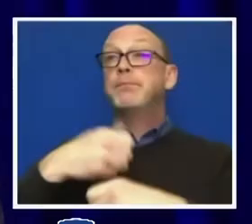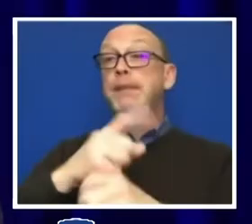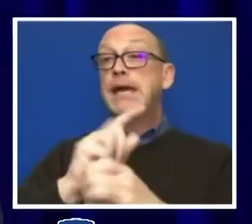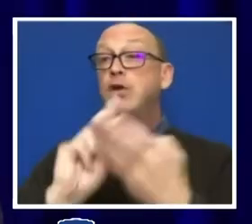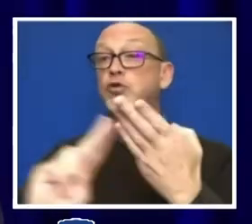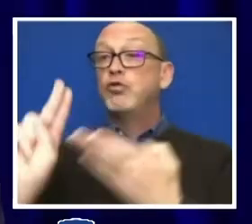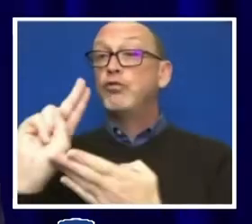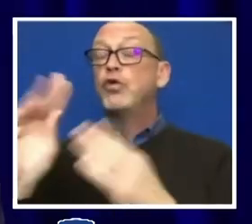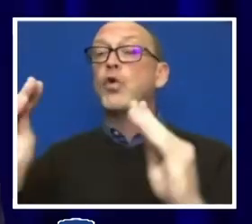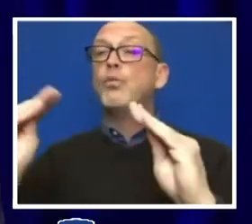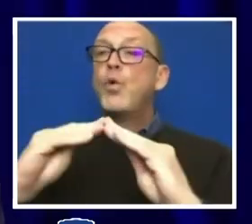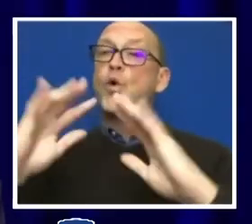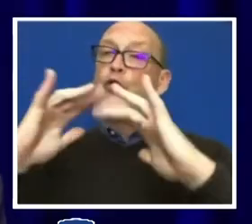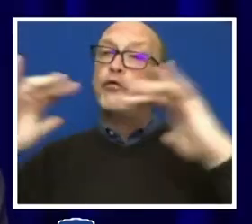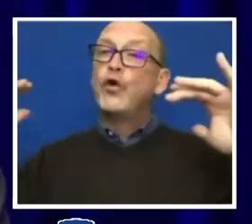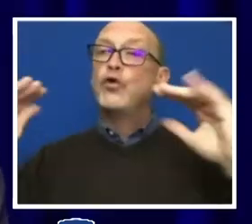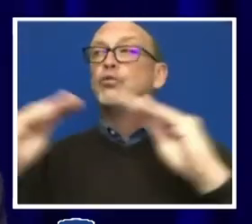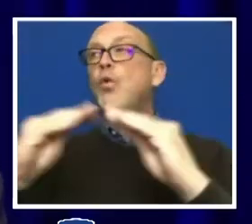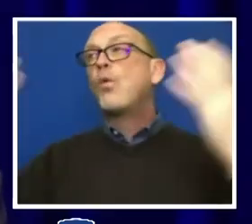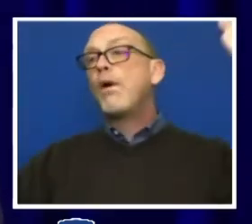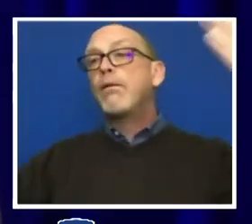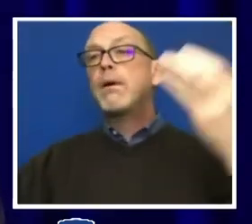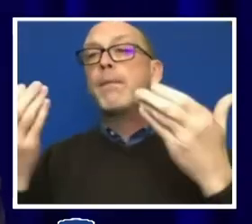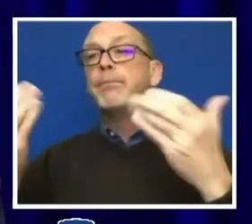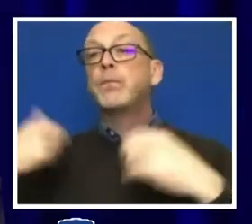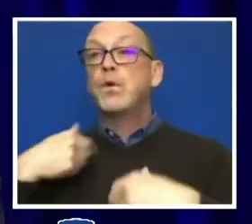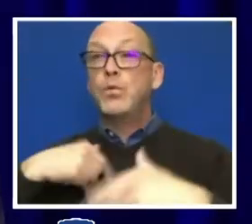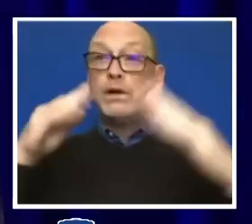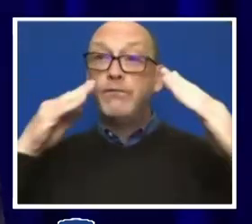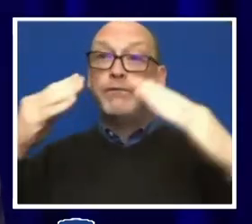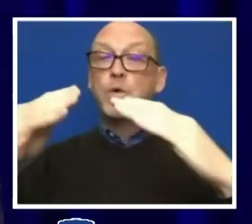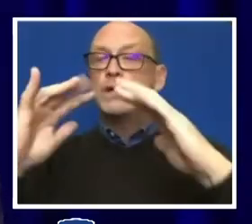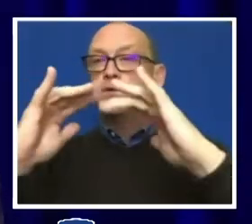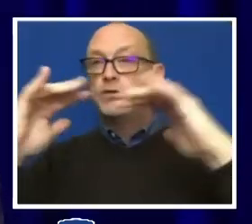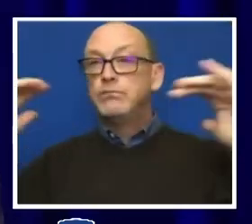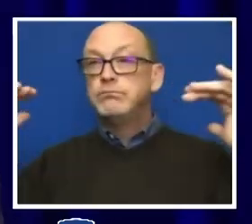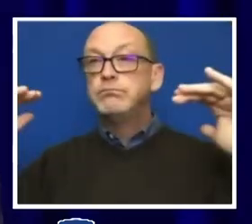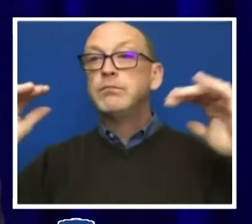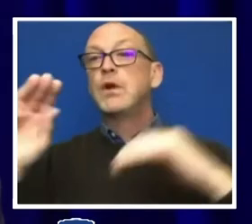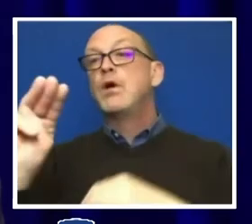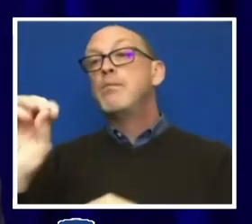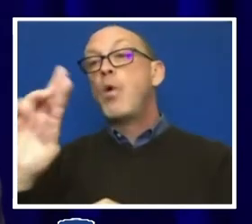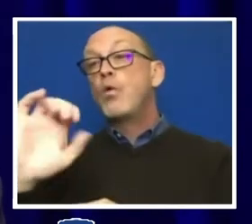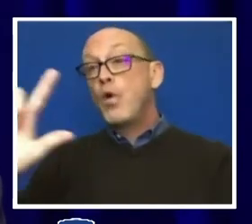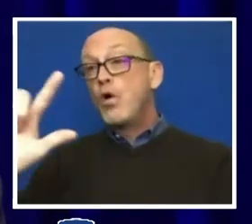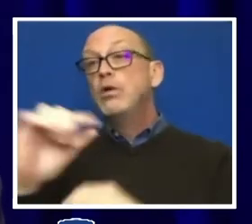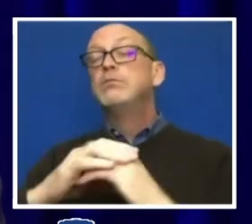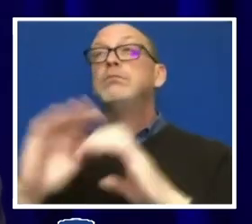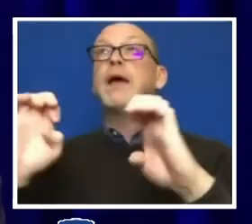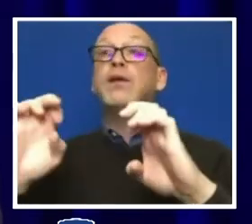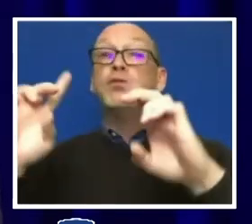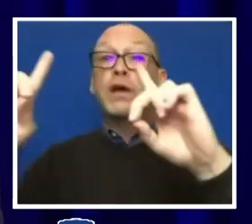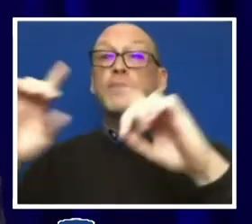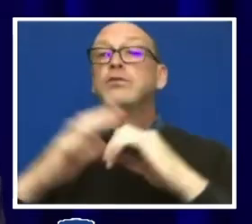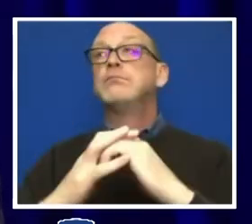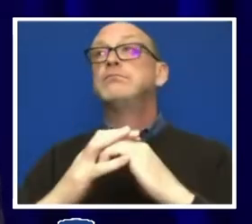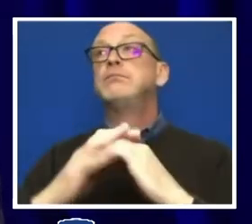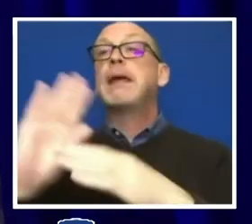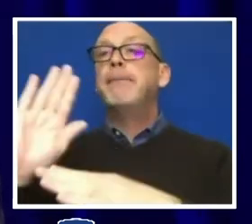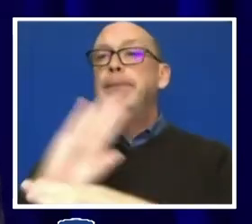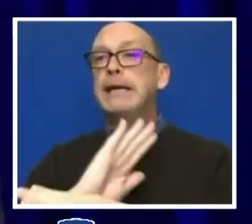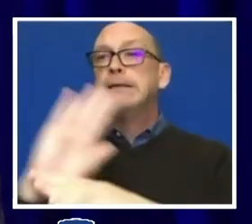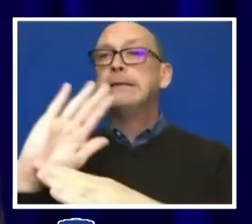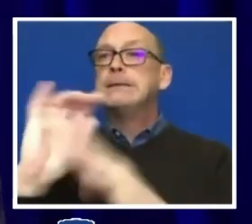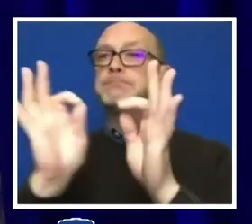diverse and welcoming. We have focused on diversity as a moral, educational, and business imperative.